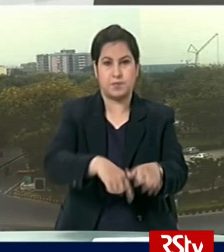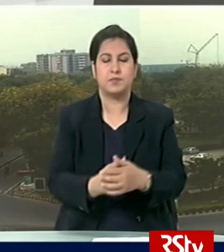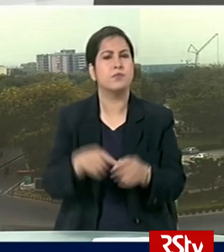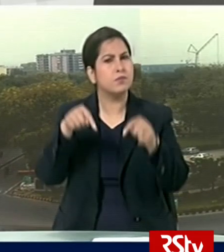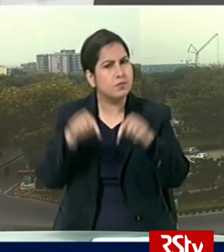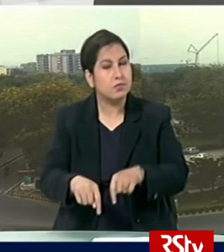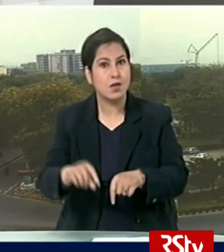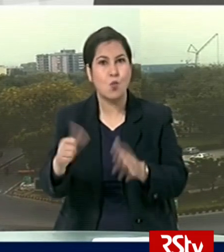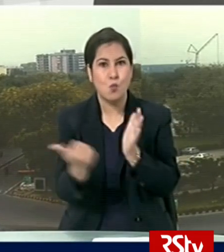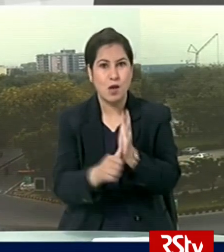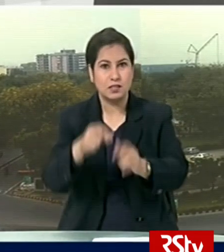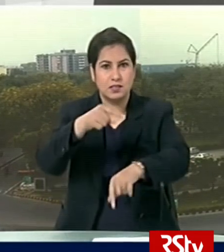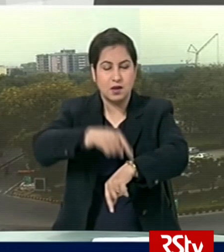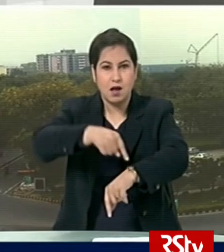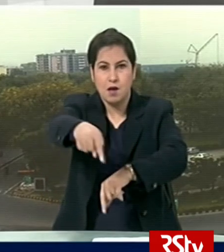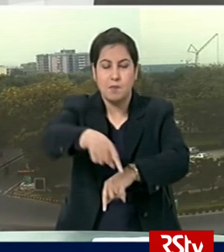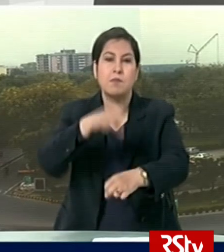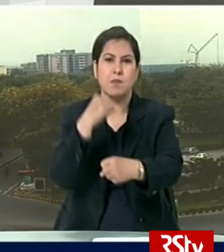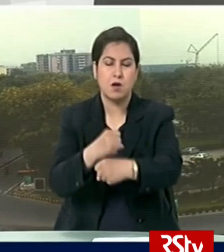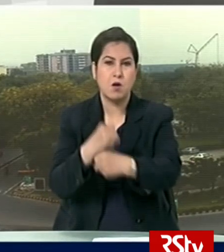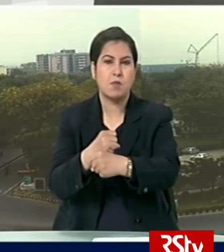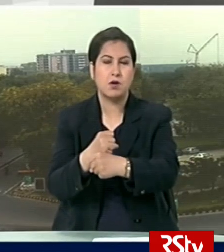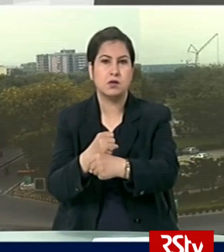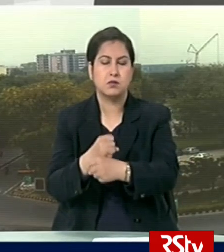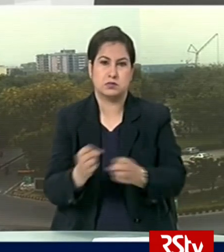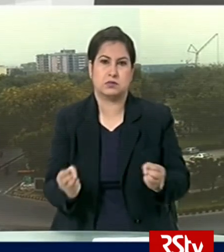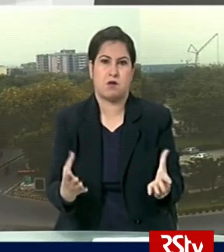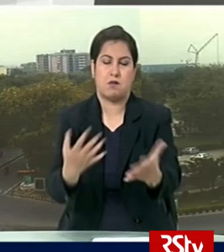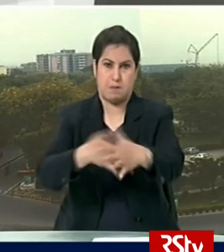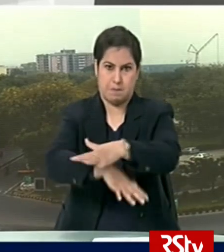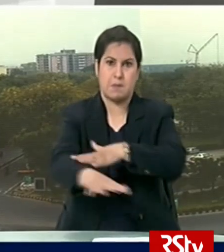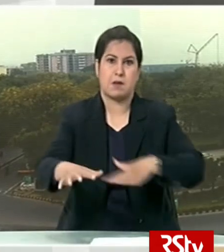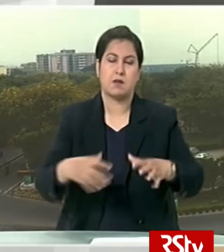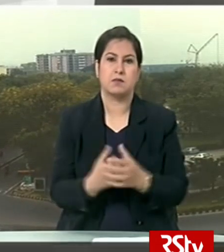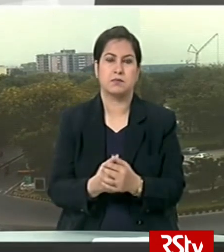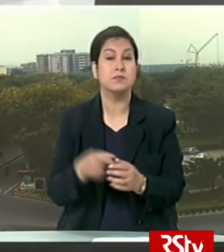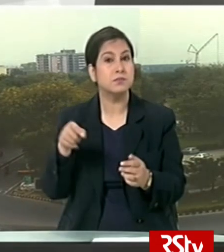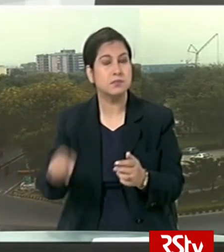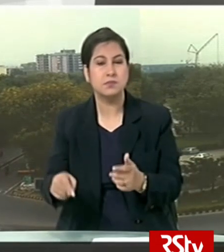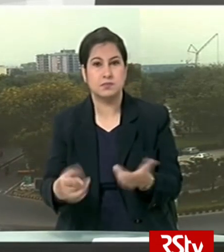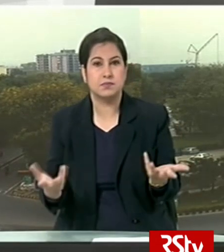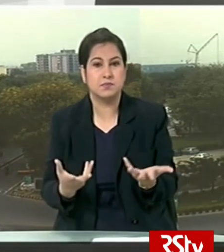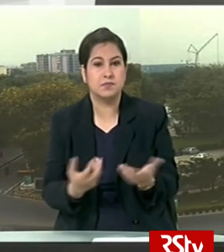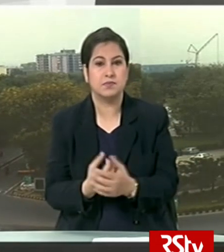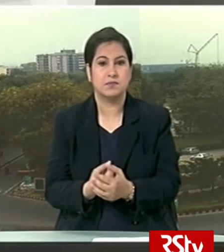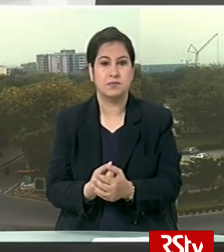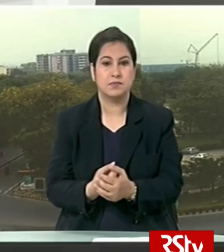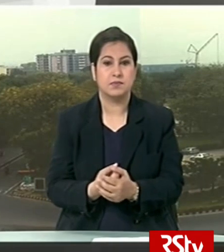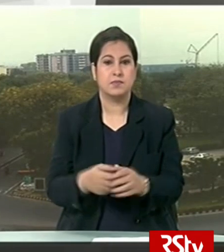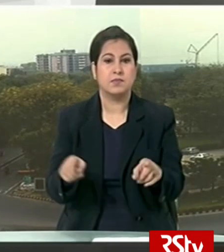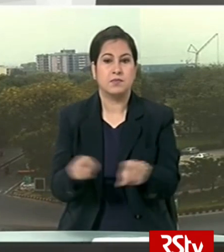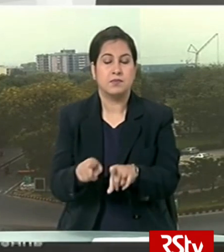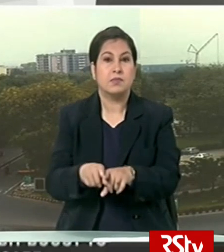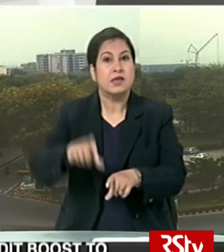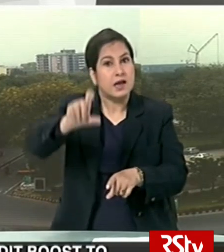within a month the government will launch the special scheme which will facilitate easy access